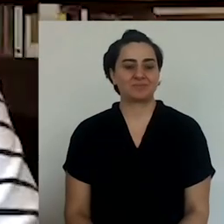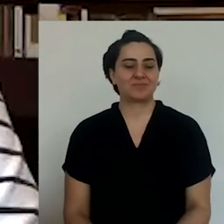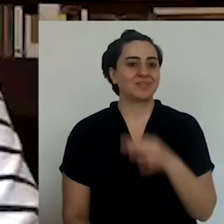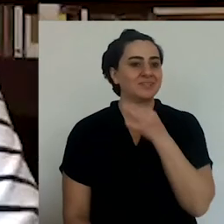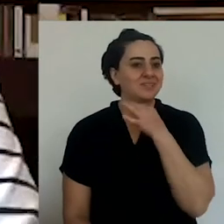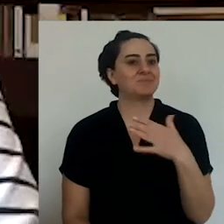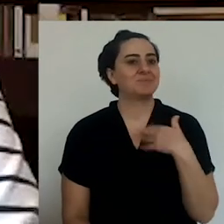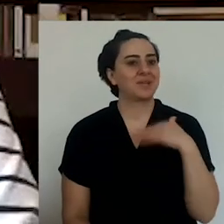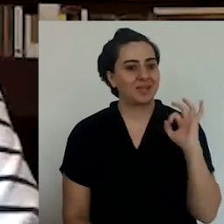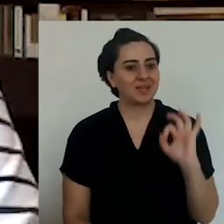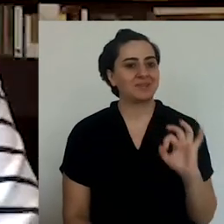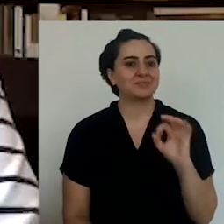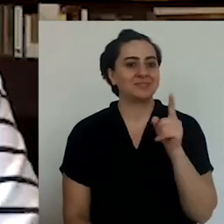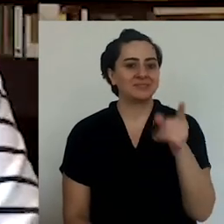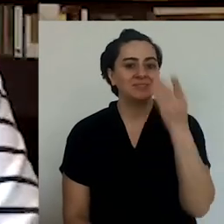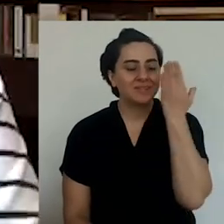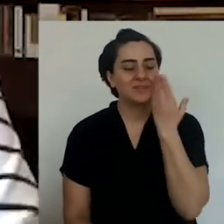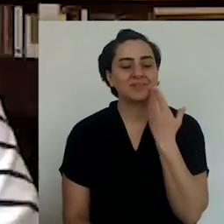Thank you as well.